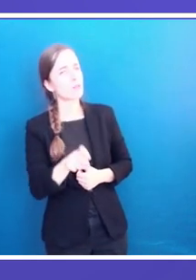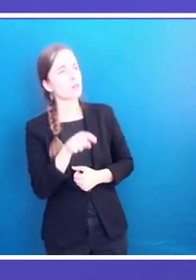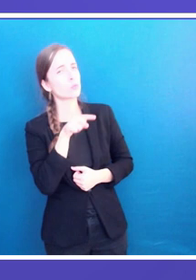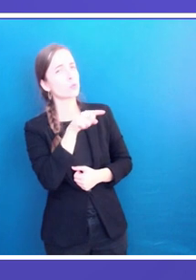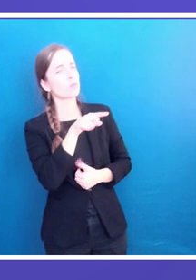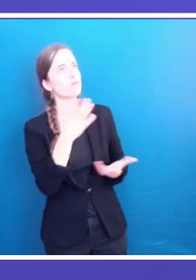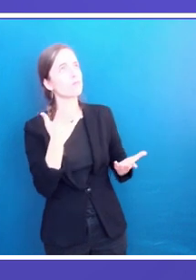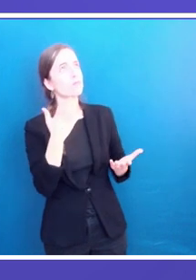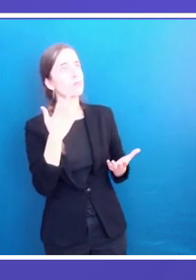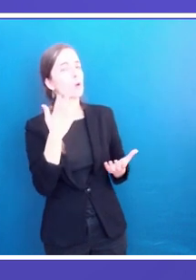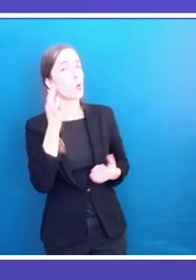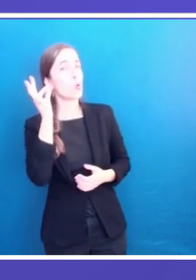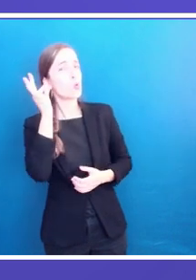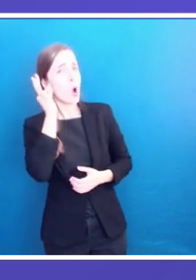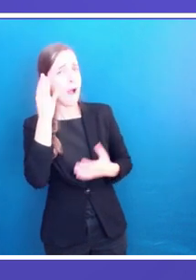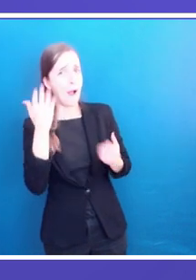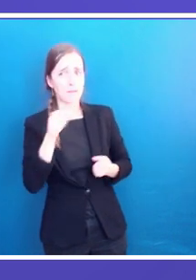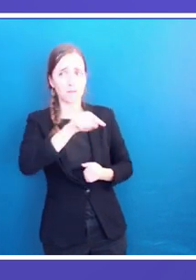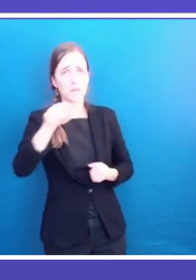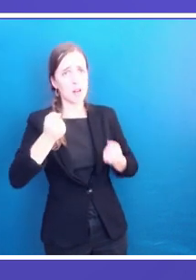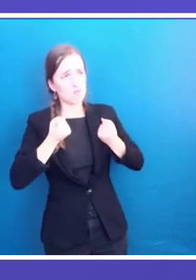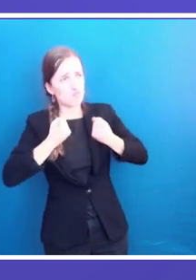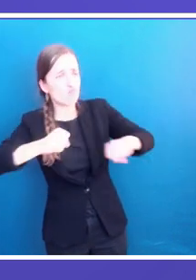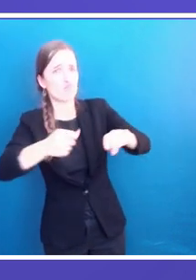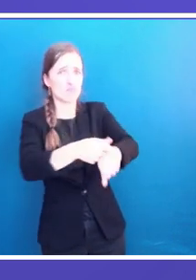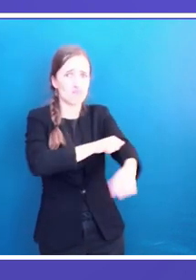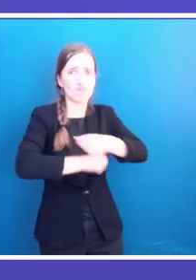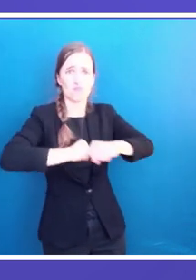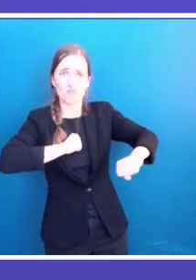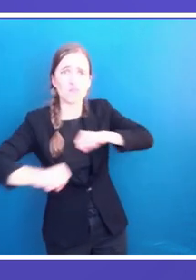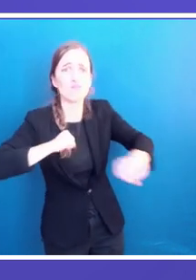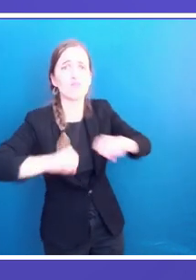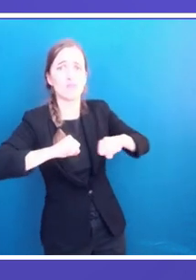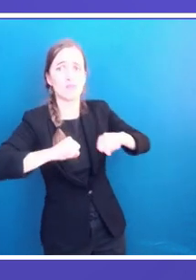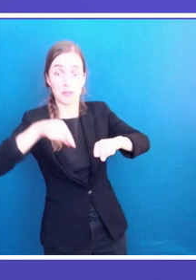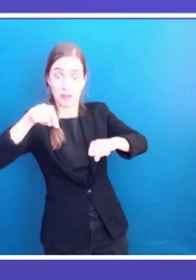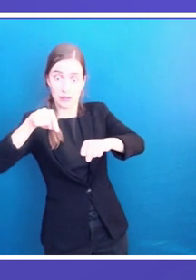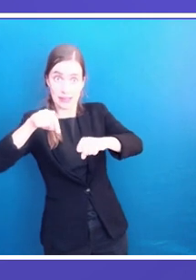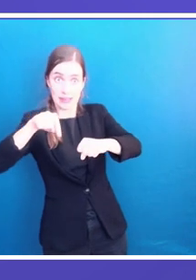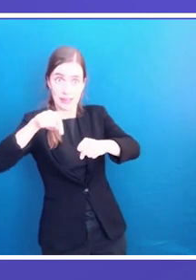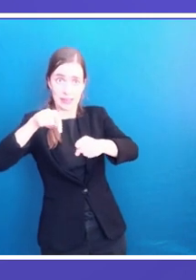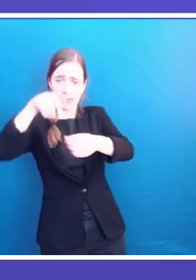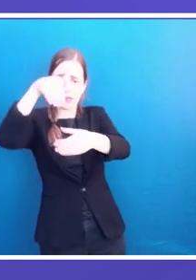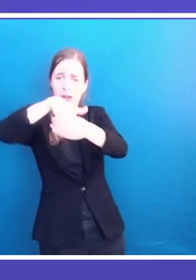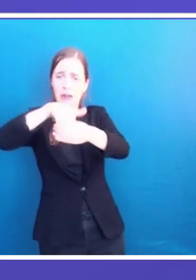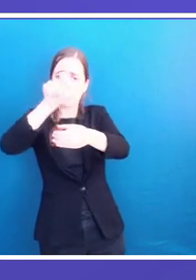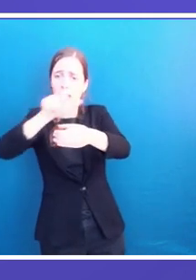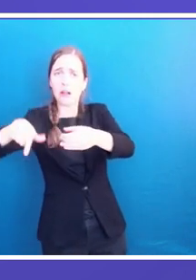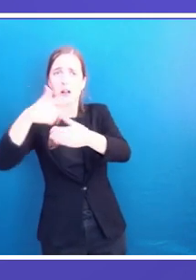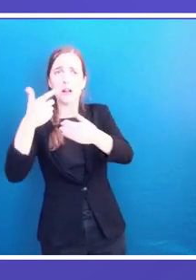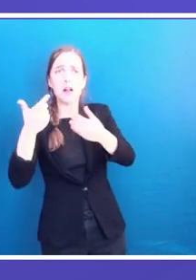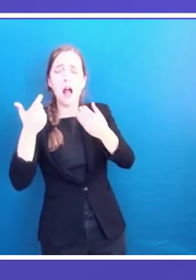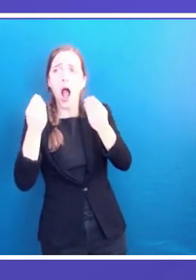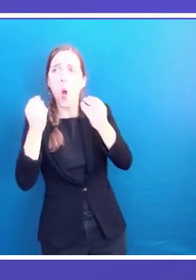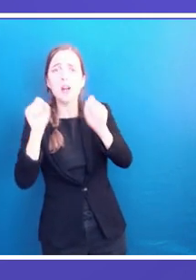combatting campaigns, for example, the number of ministers and